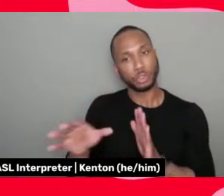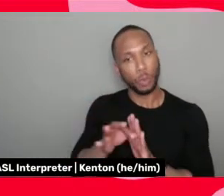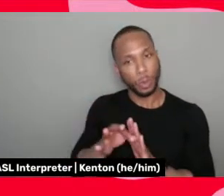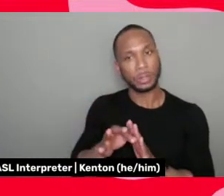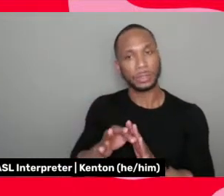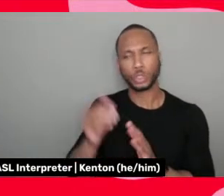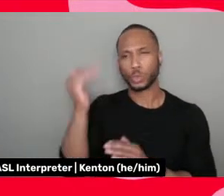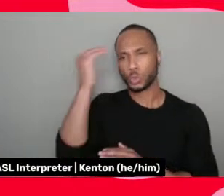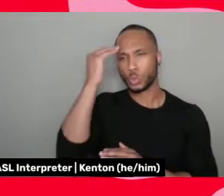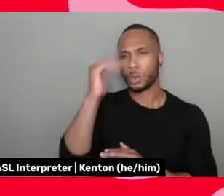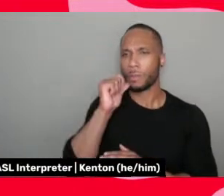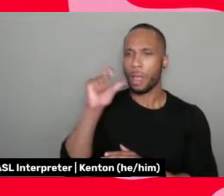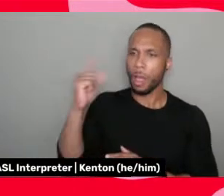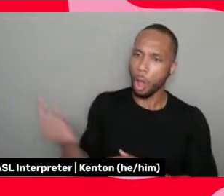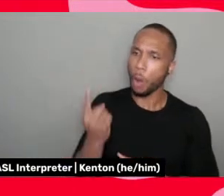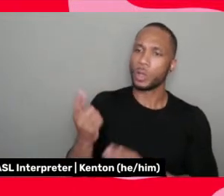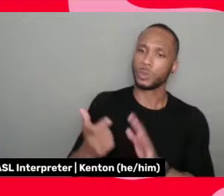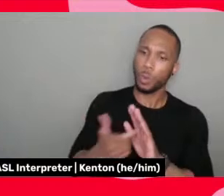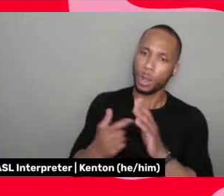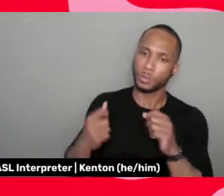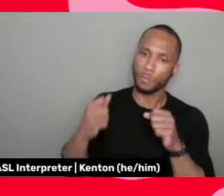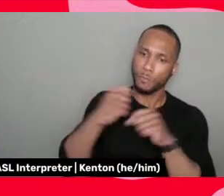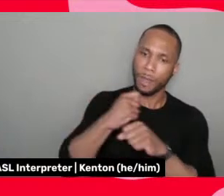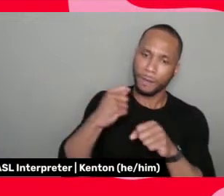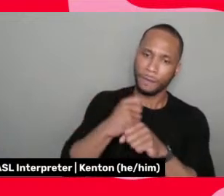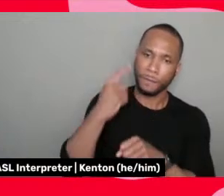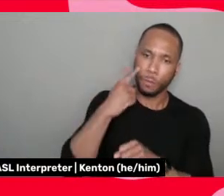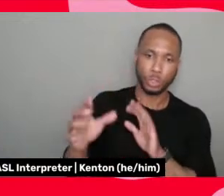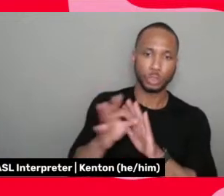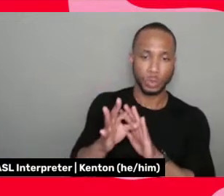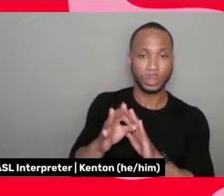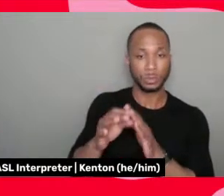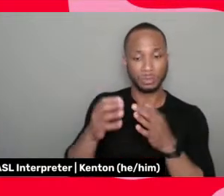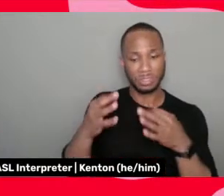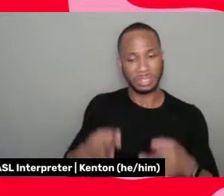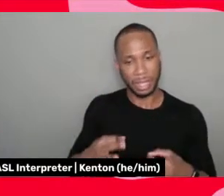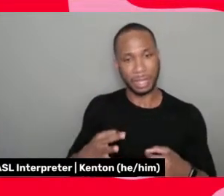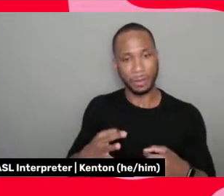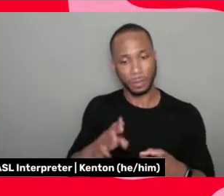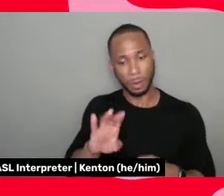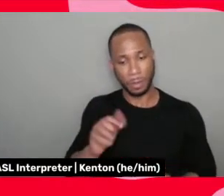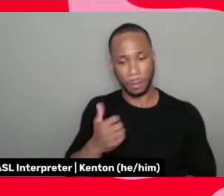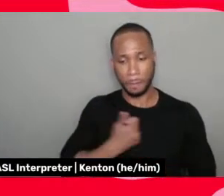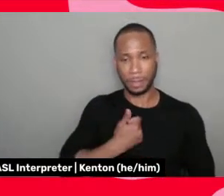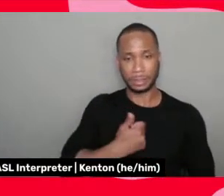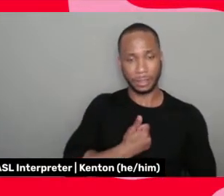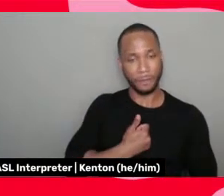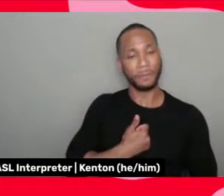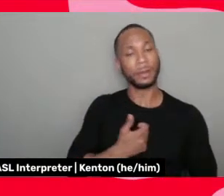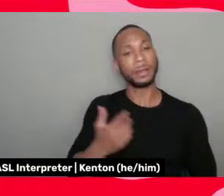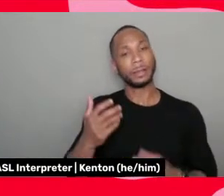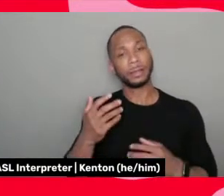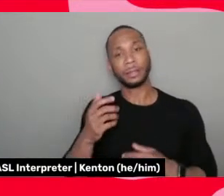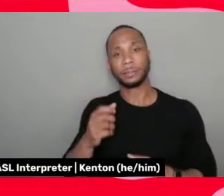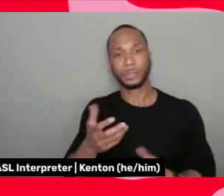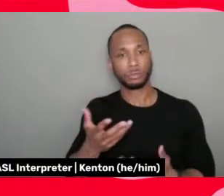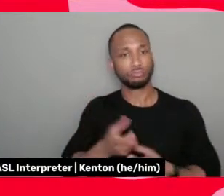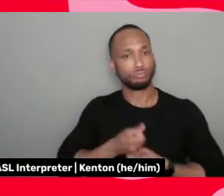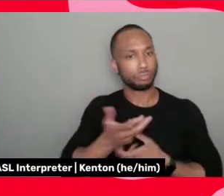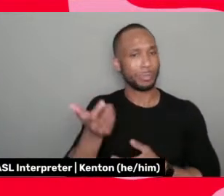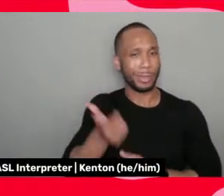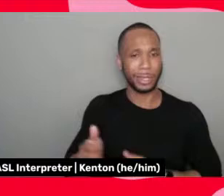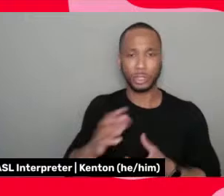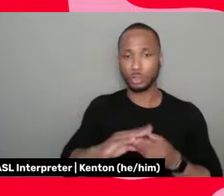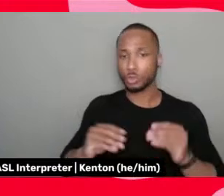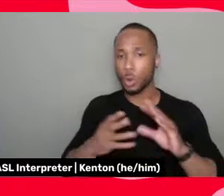to always fight to have the choice to be yourself and to tell any story that you want. We need all of